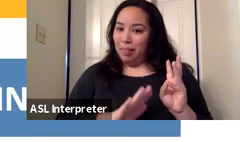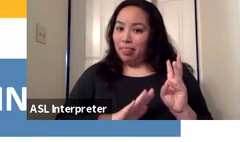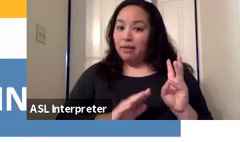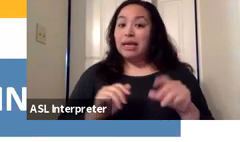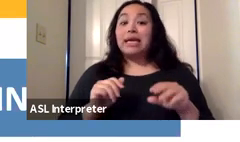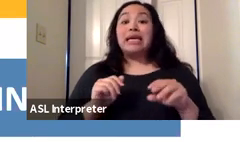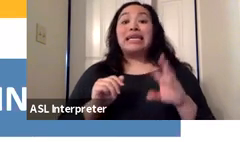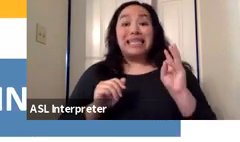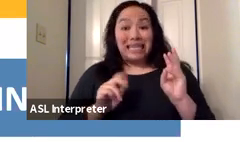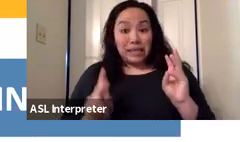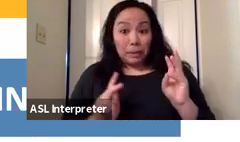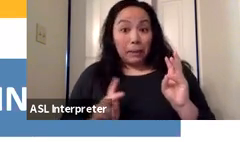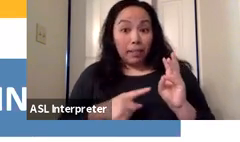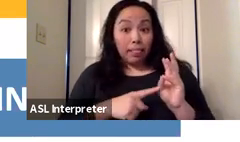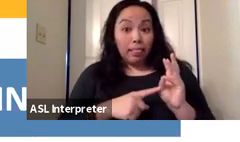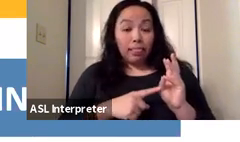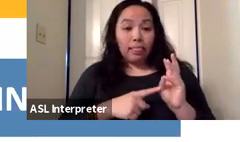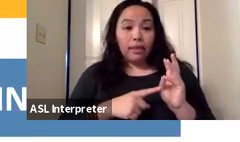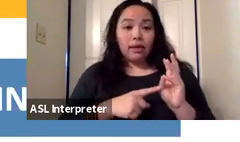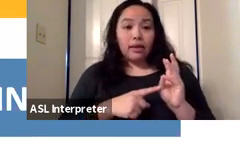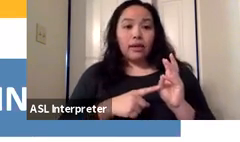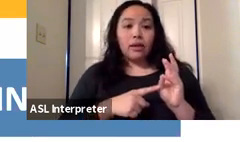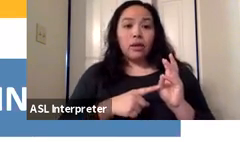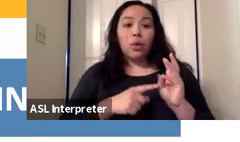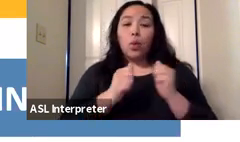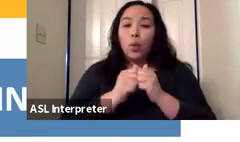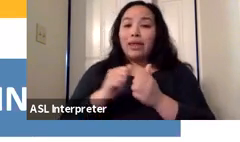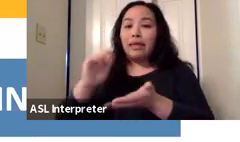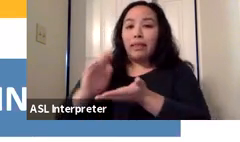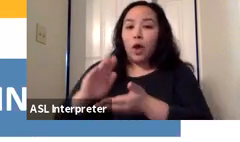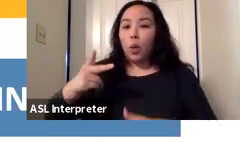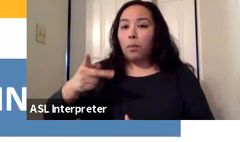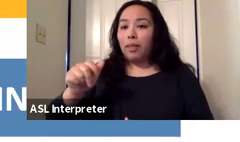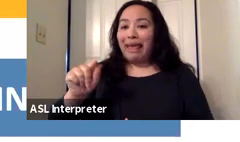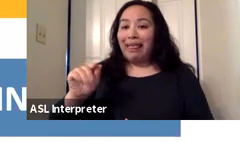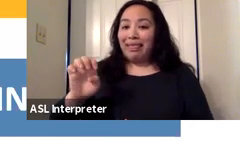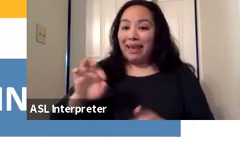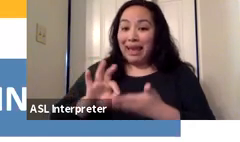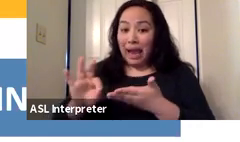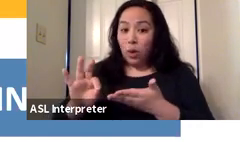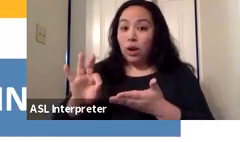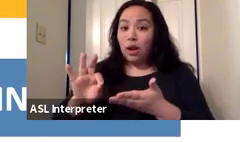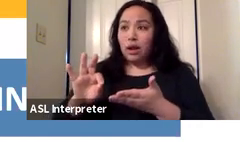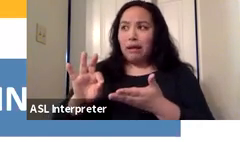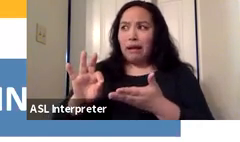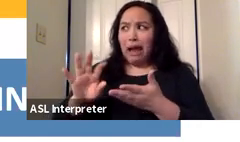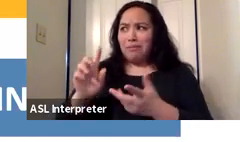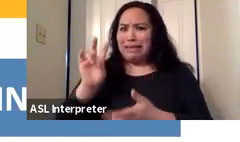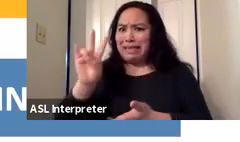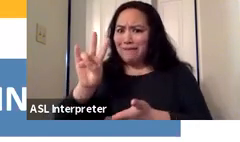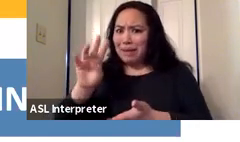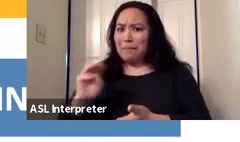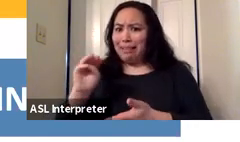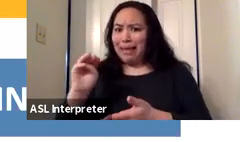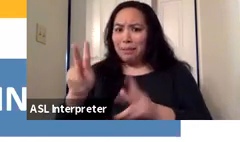people where this CVST, along with the low platelet count occurred out of almost 7 million doses that have been